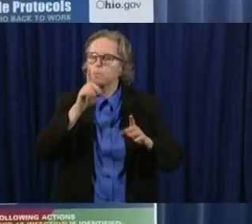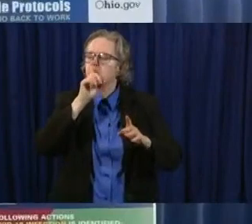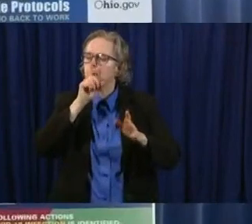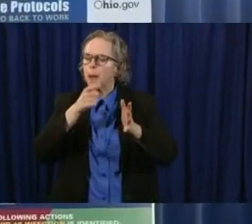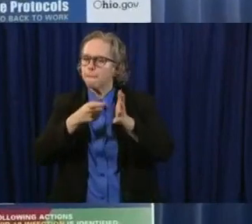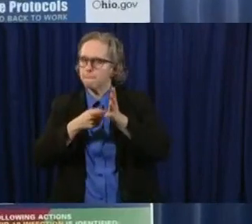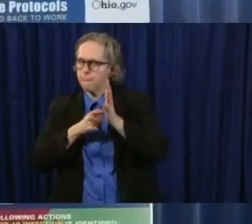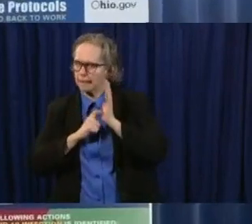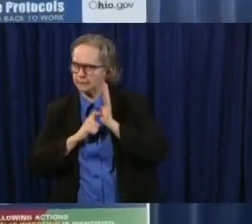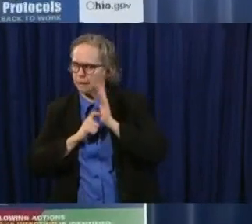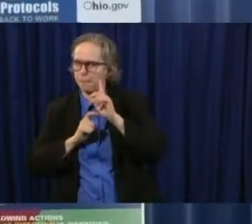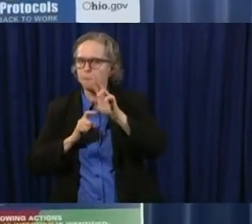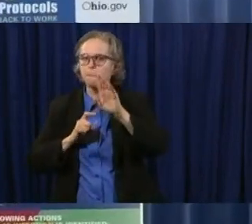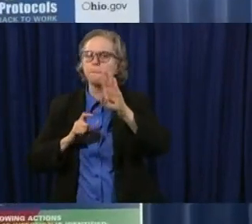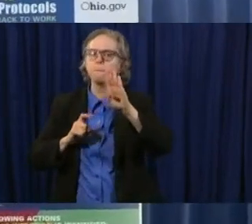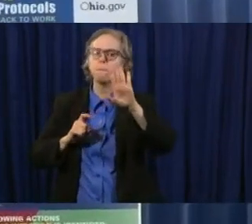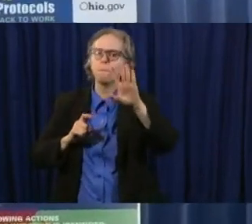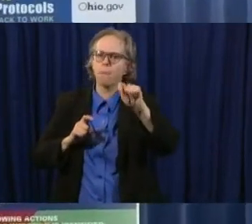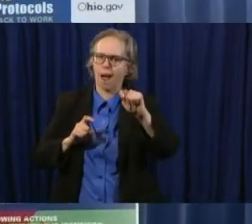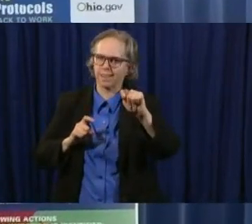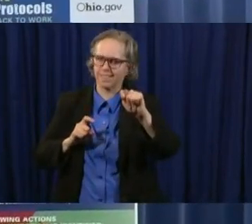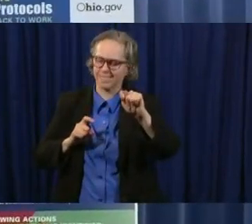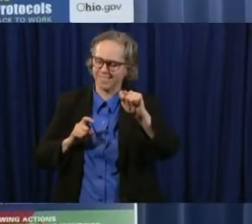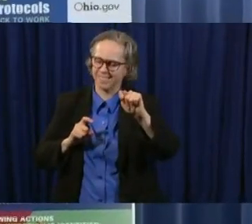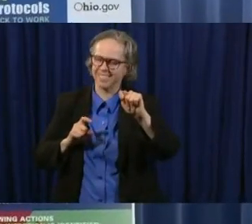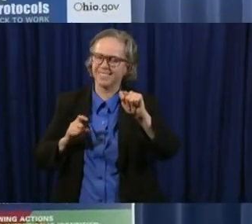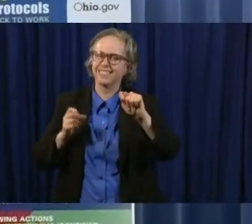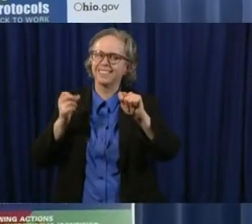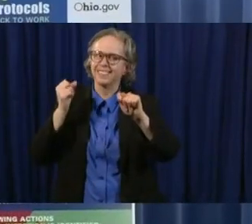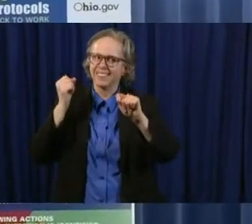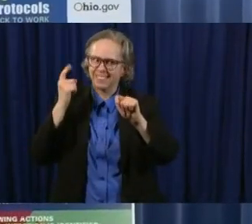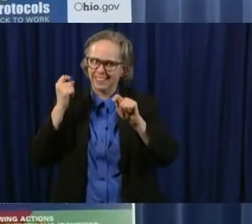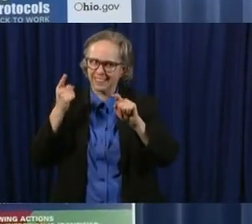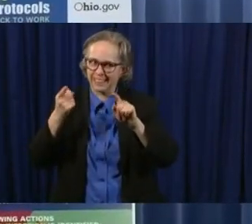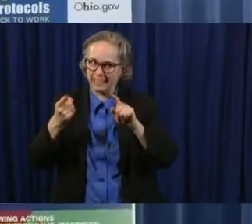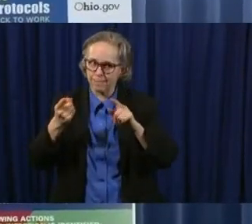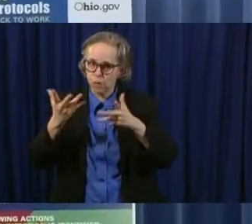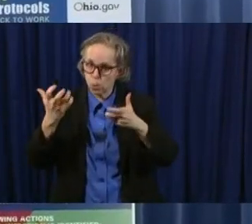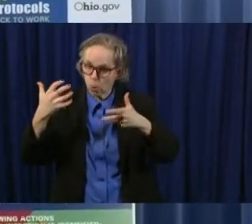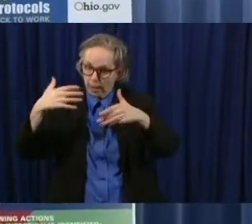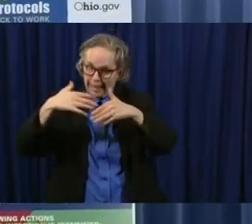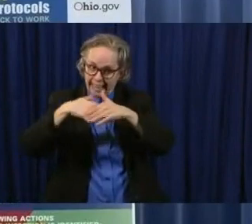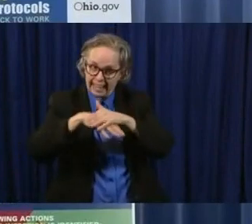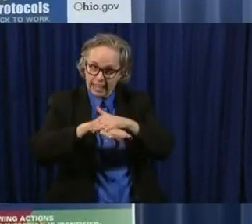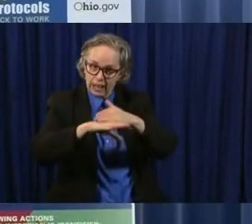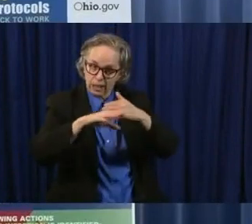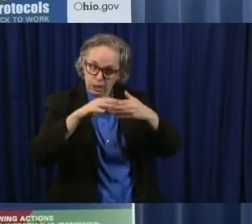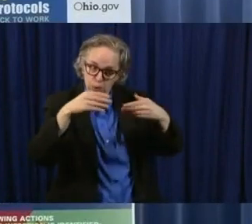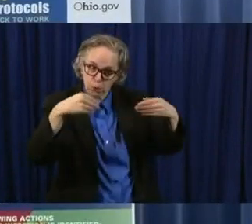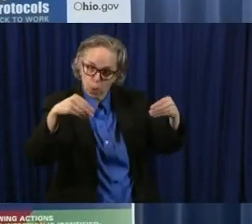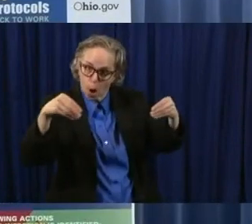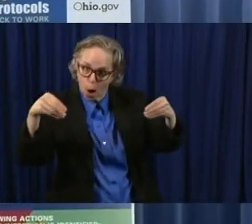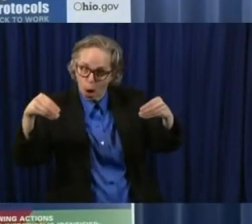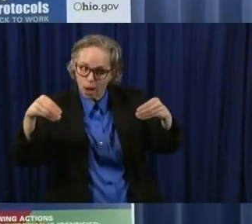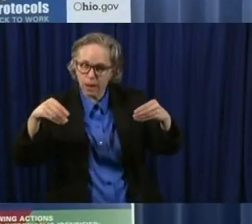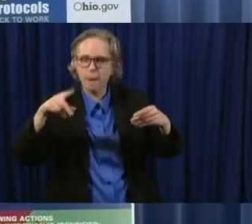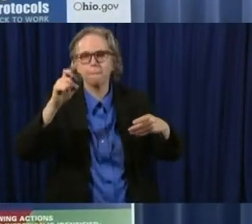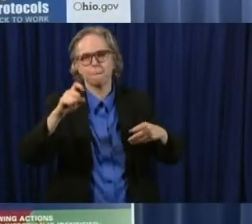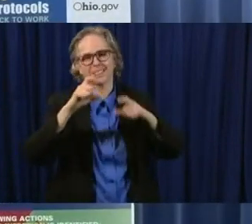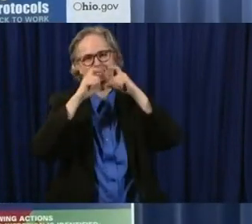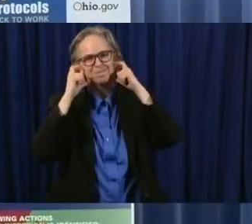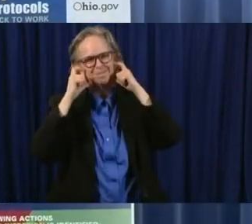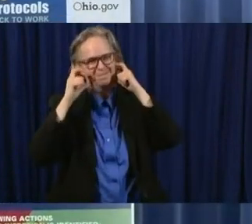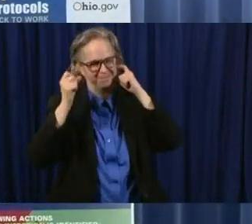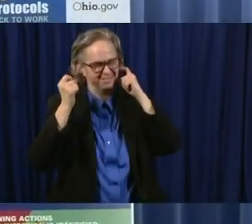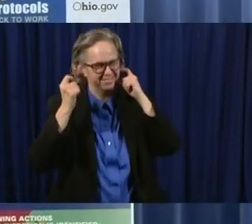when someone goes, as a customer goes into a business, they will have to have that facial covering because they will be